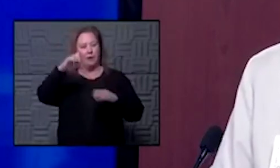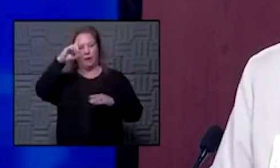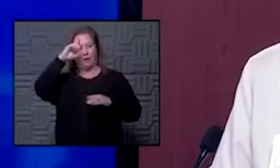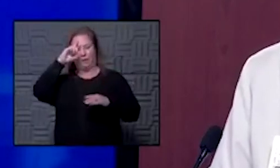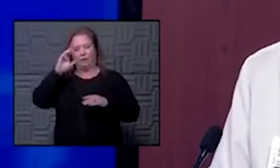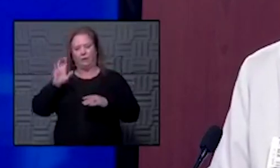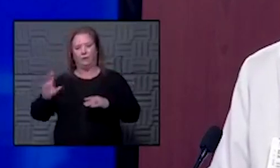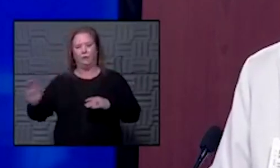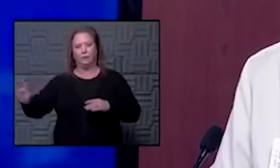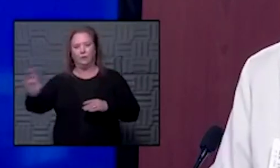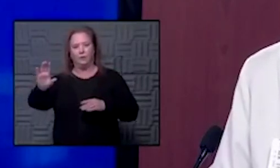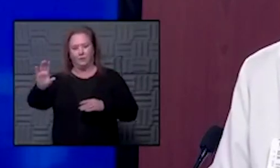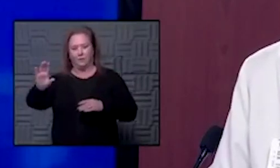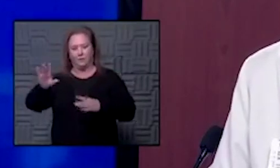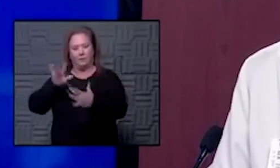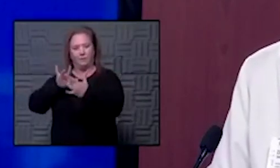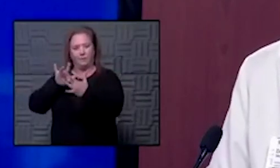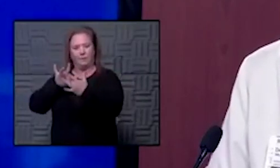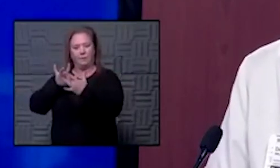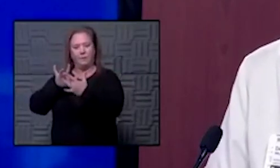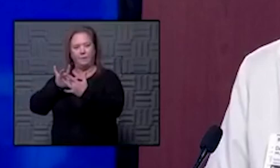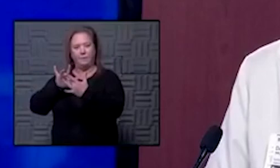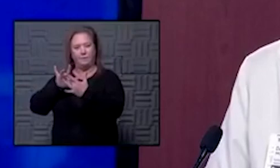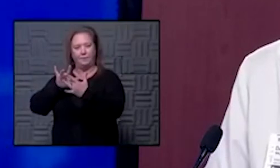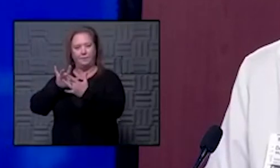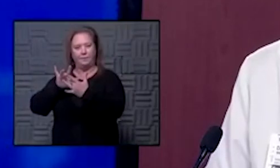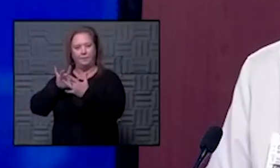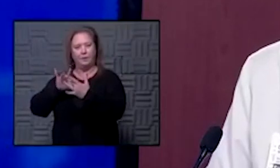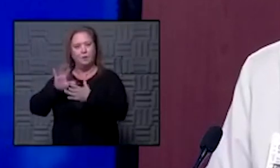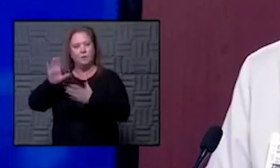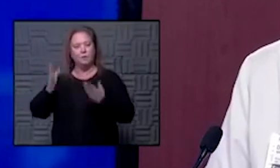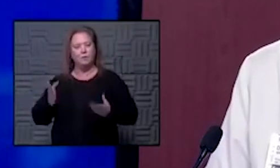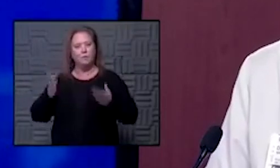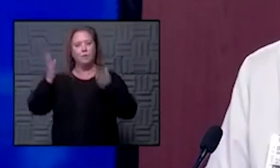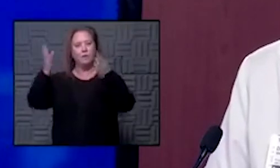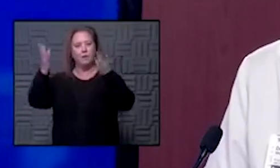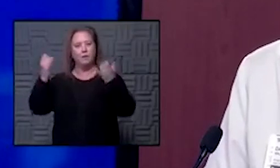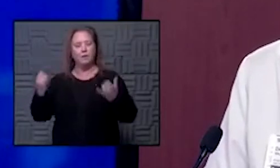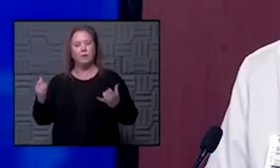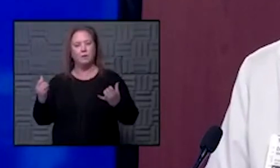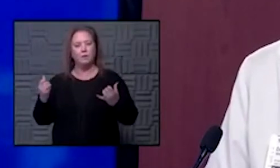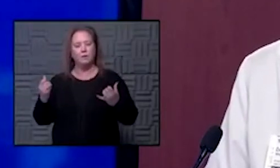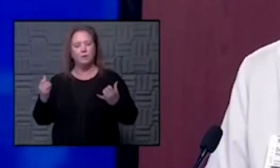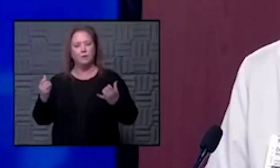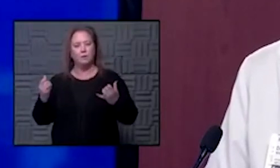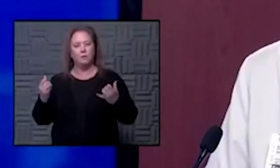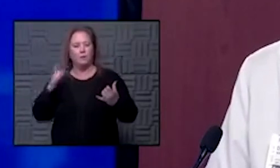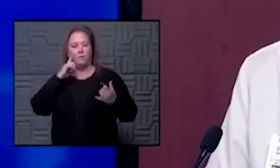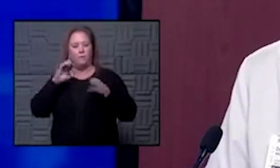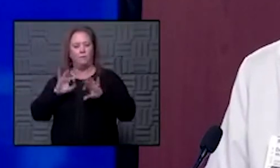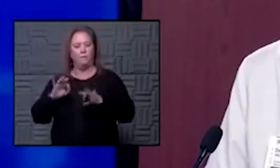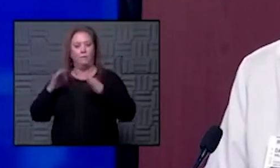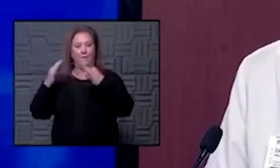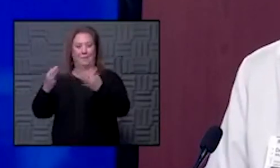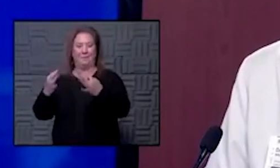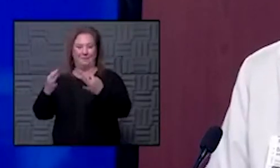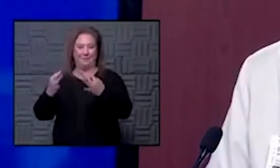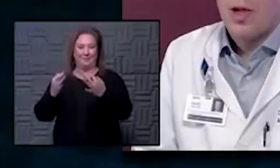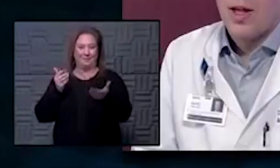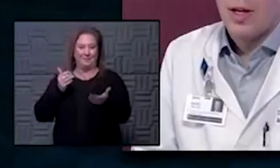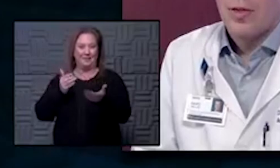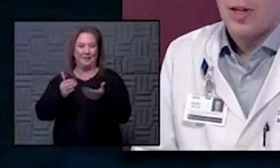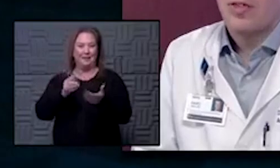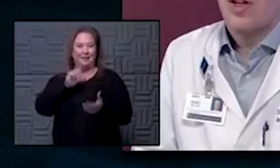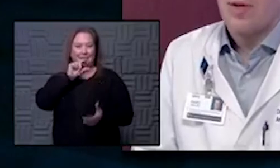those that we personally have contact with is what are you recommending right now um for families as we